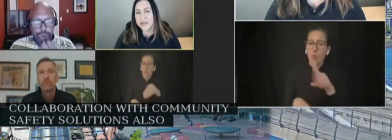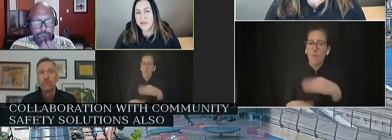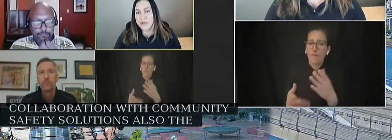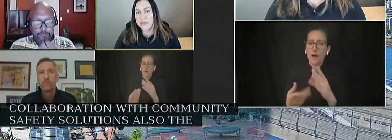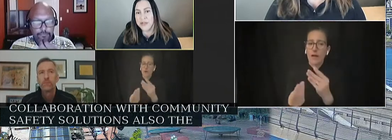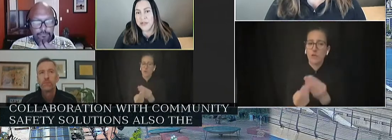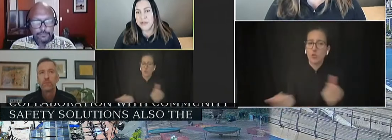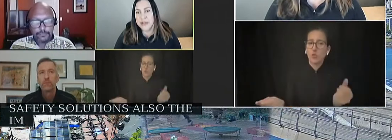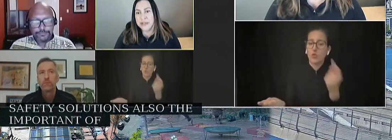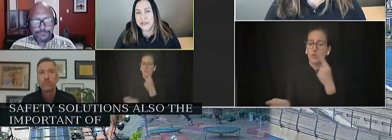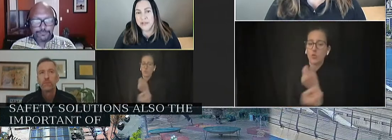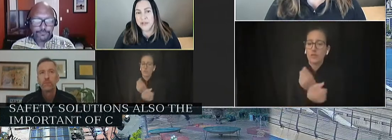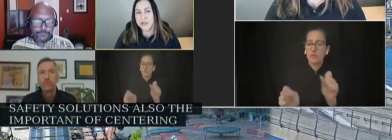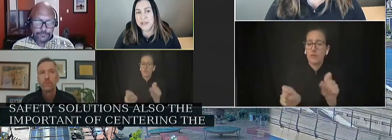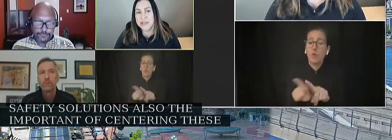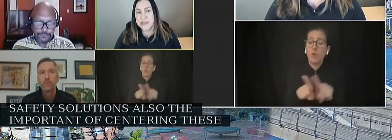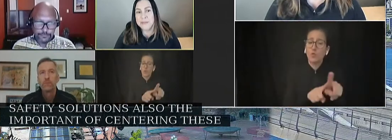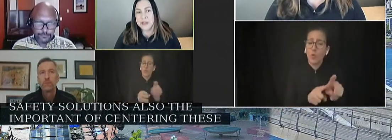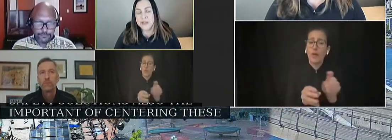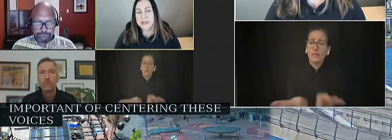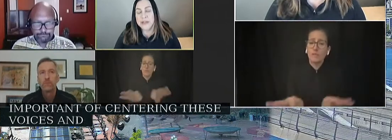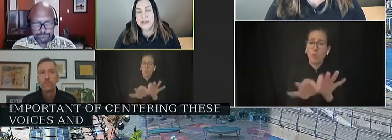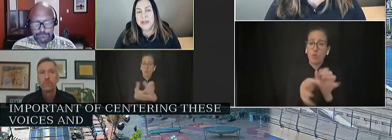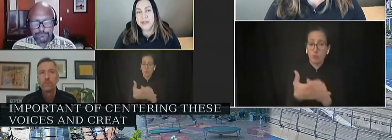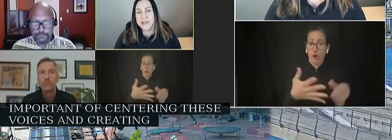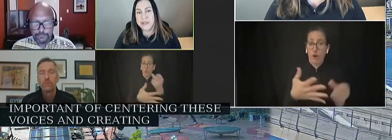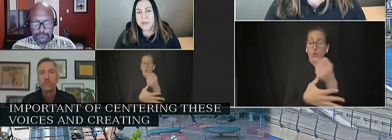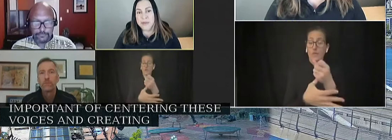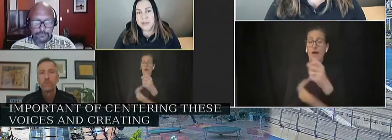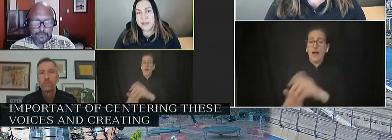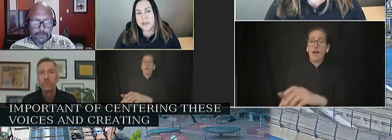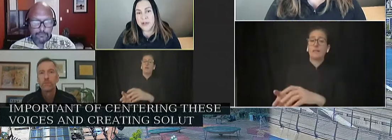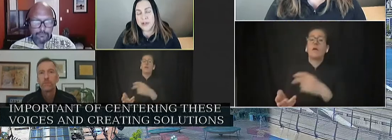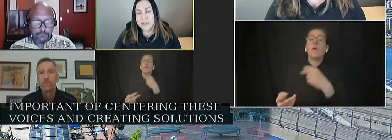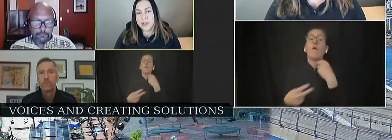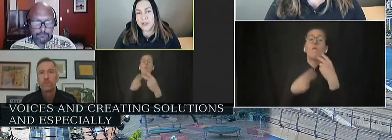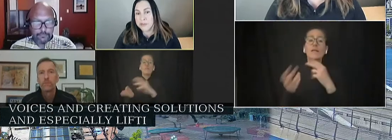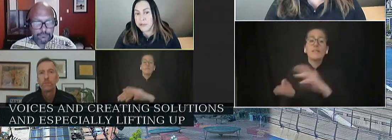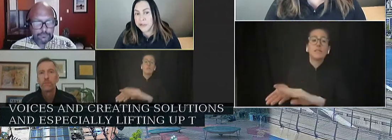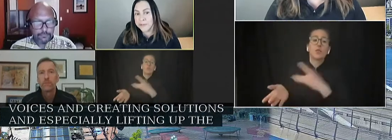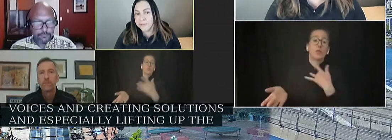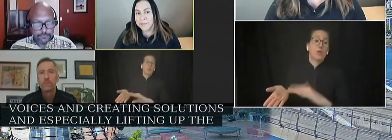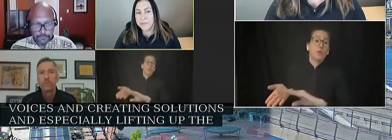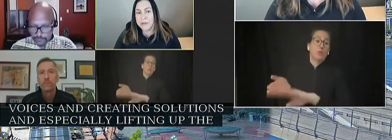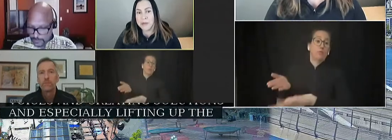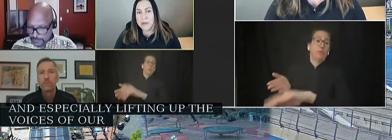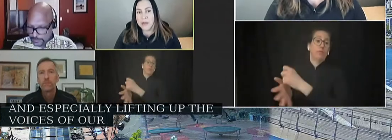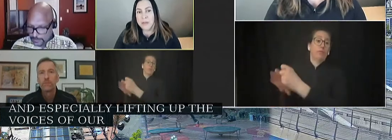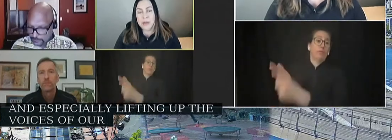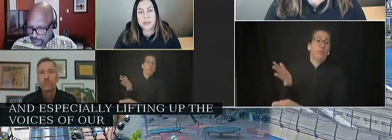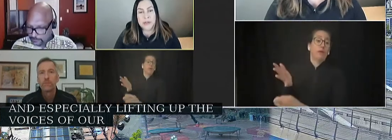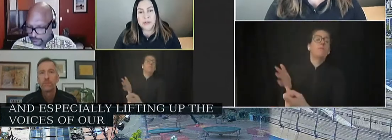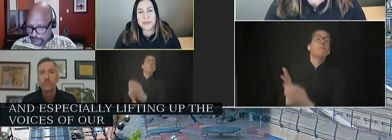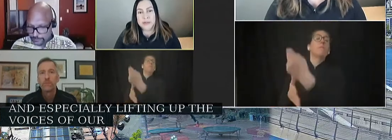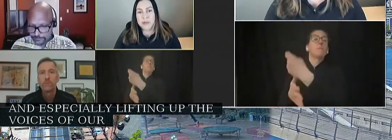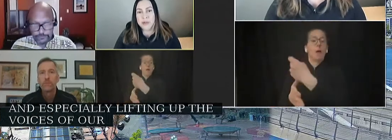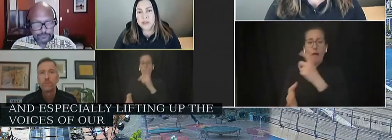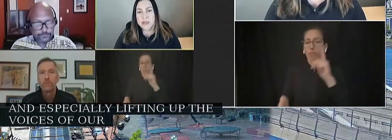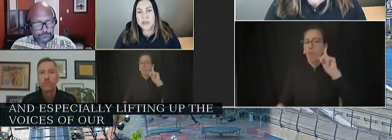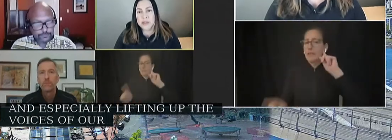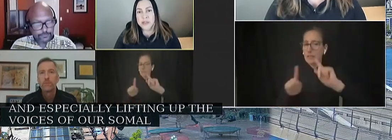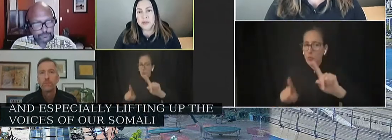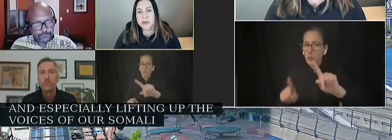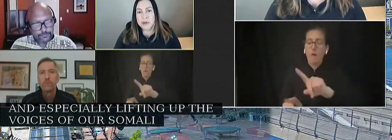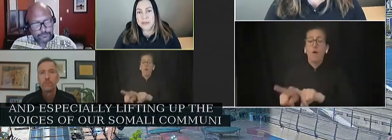voices and involvement in creating solutions and especially lifting up the voices of our Somali community. Ongoing